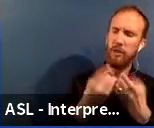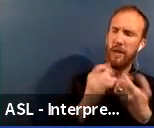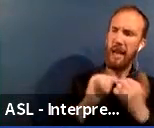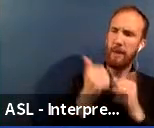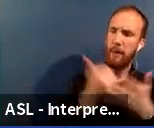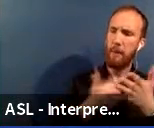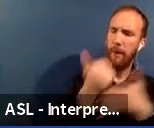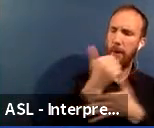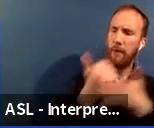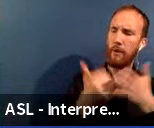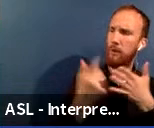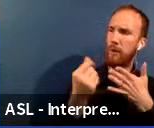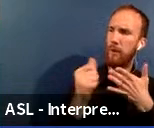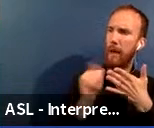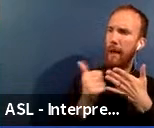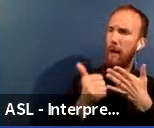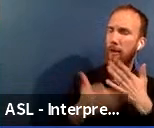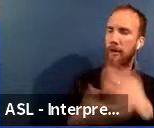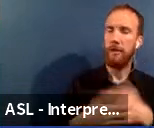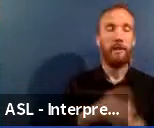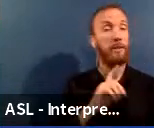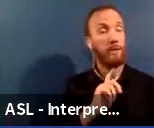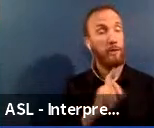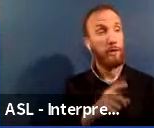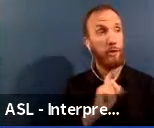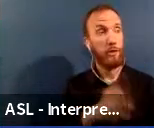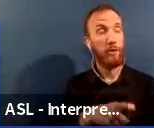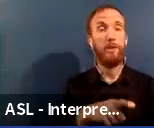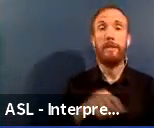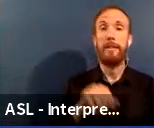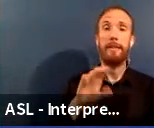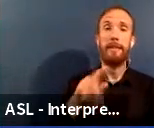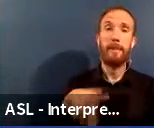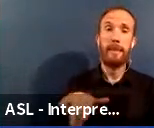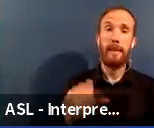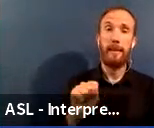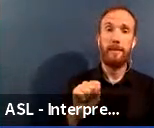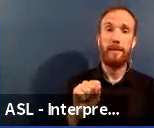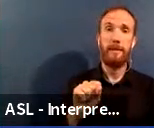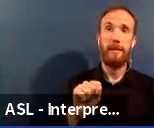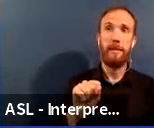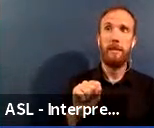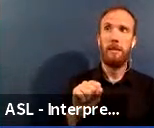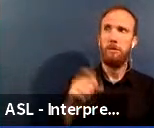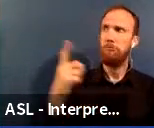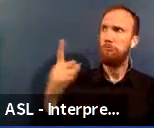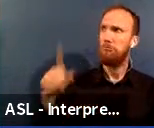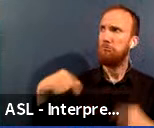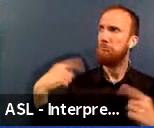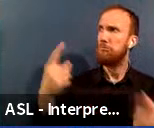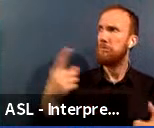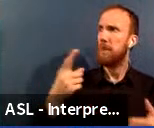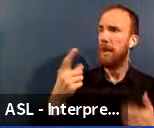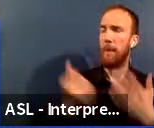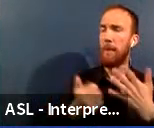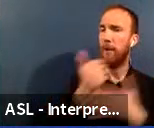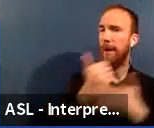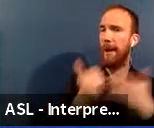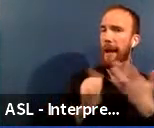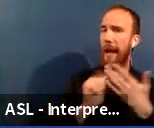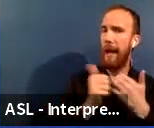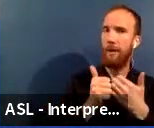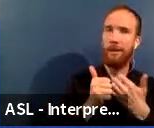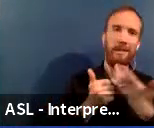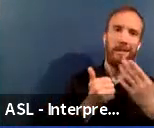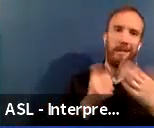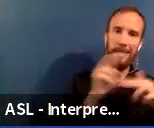for capital? Sure. So CPS has historically prioritized projects based on building needs.